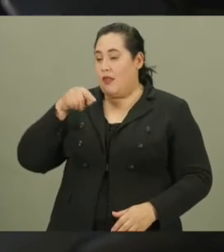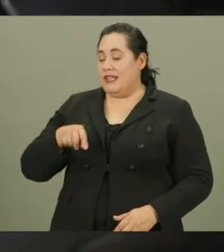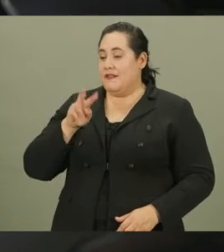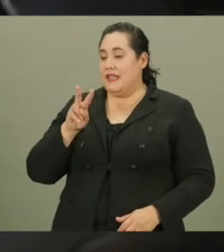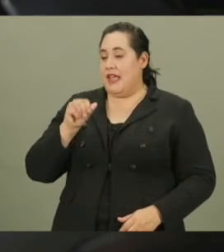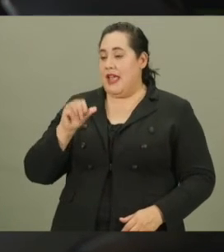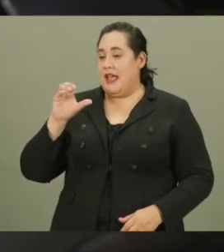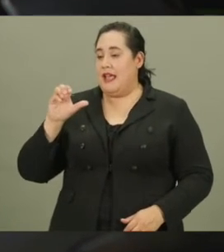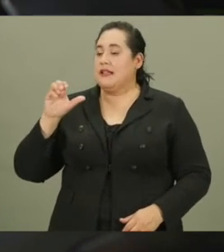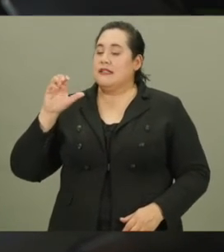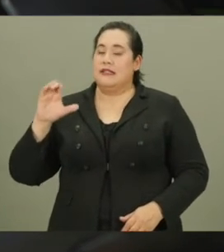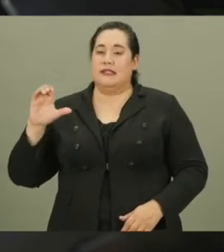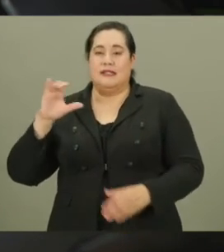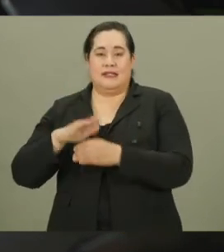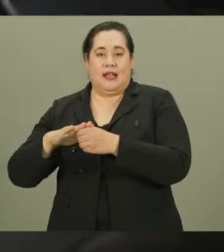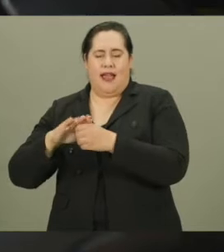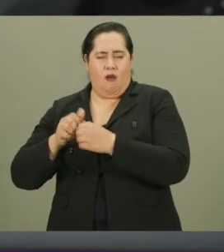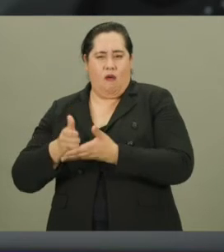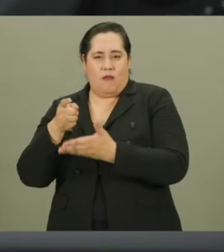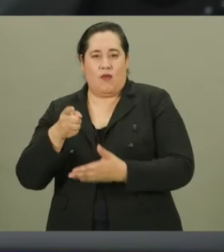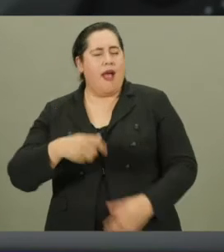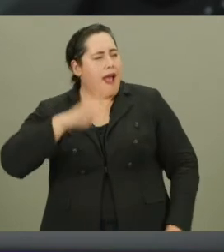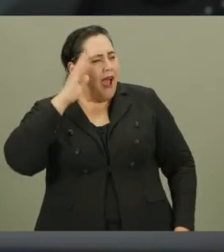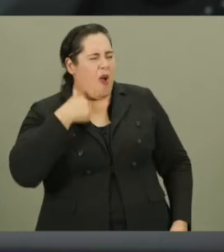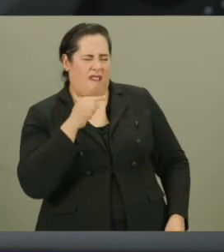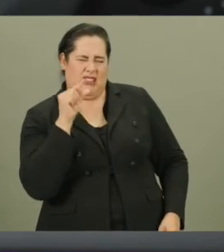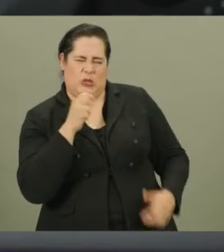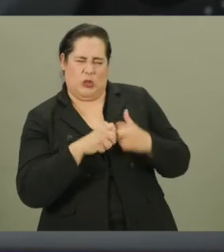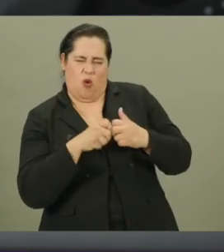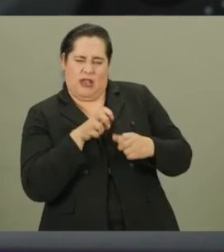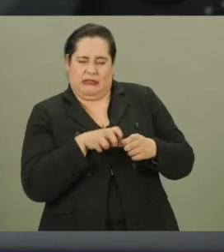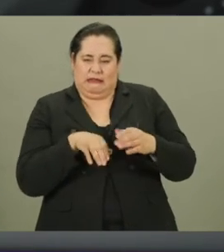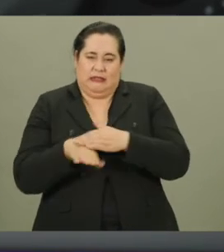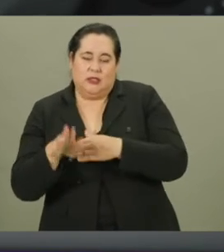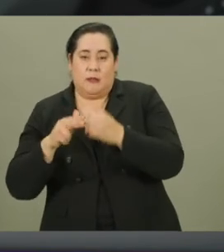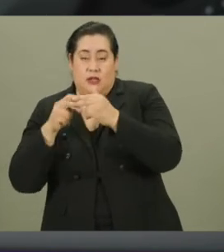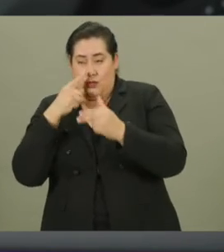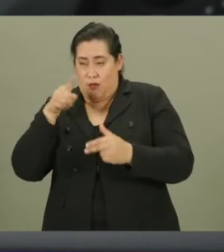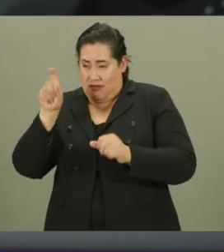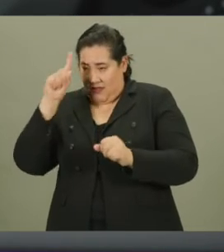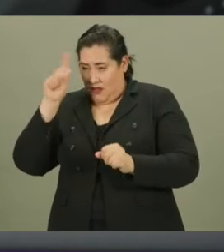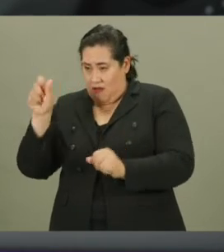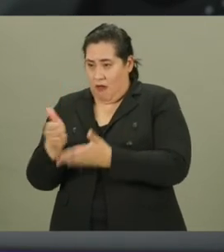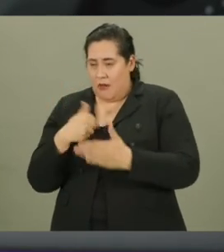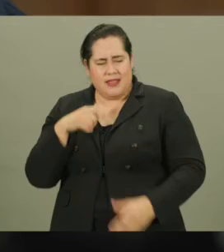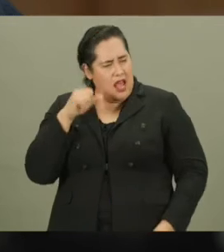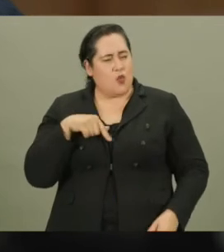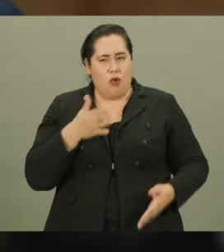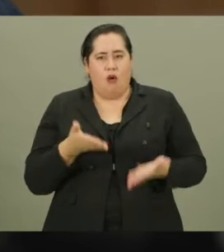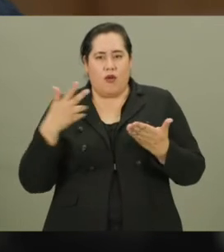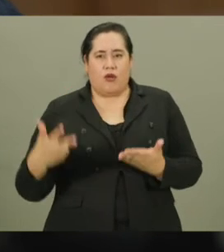Hello, this is the VAAC site. How can I assist you? Hi, I'm going to have a little trouble getting into the building. Do you think you can help me?